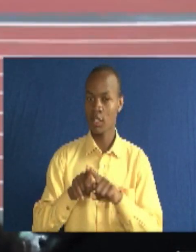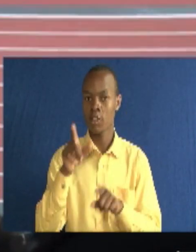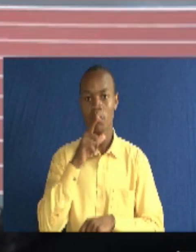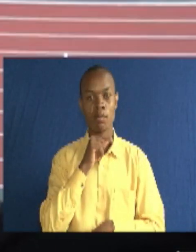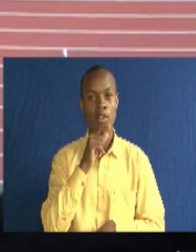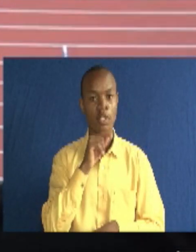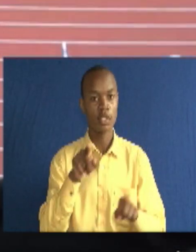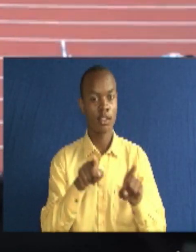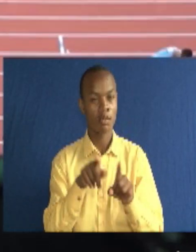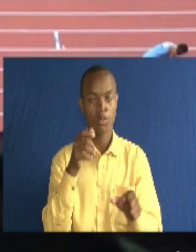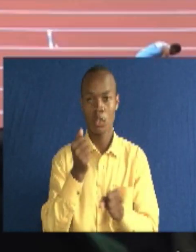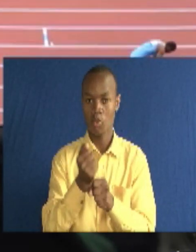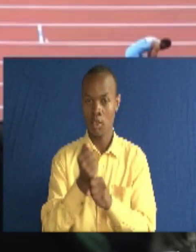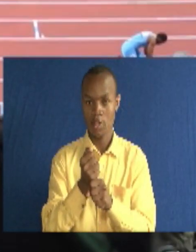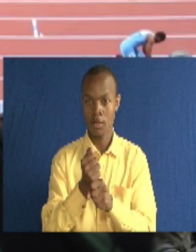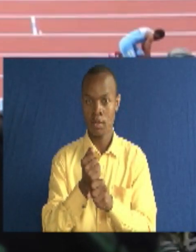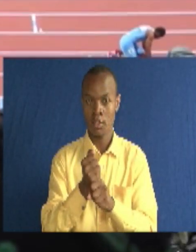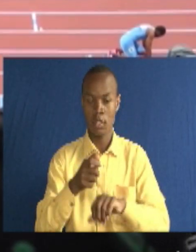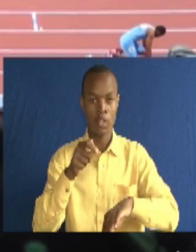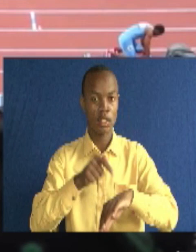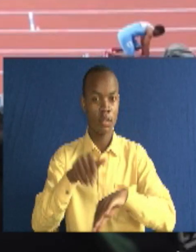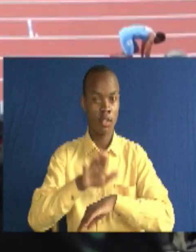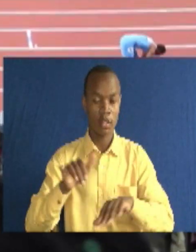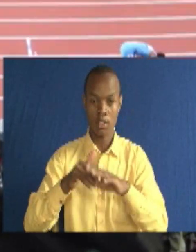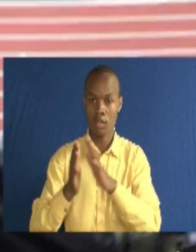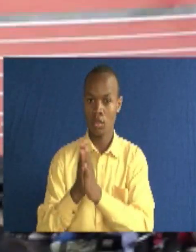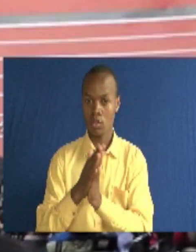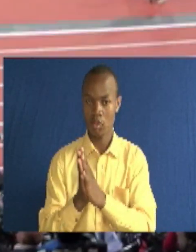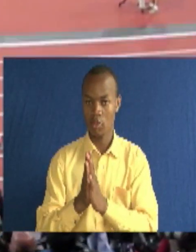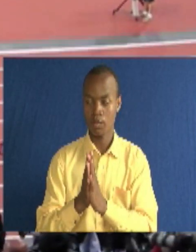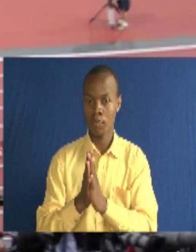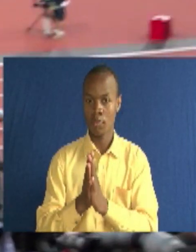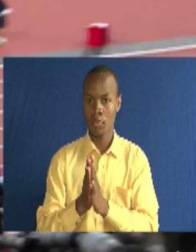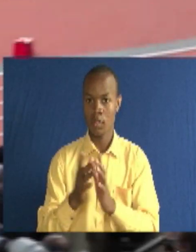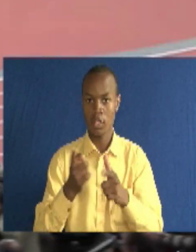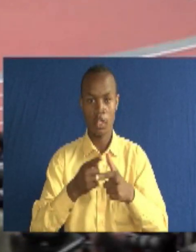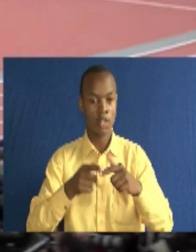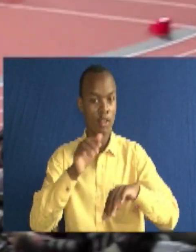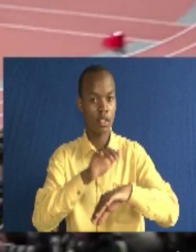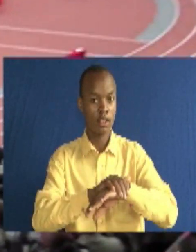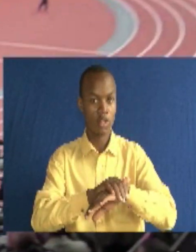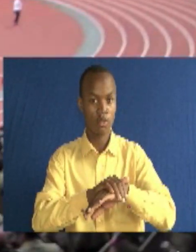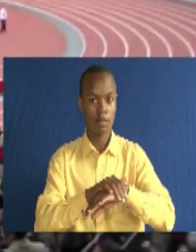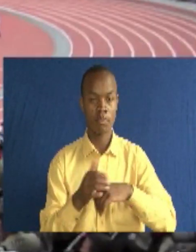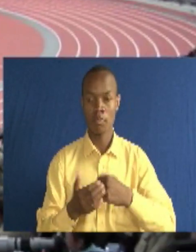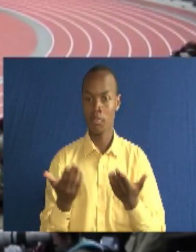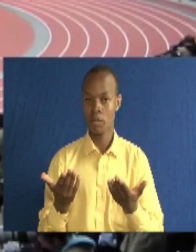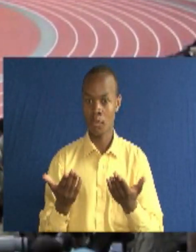in suits, charged with the task of deciding whether the blades gave Pistorius an unfair advantage, then getting